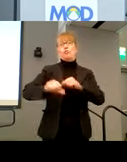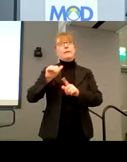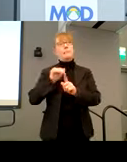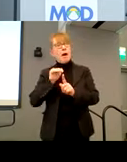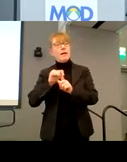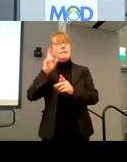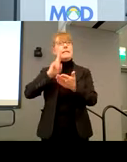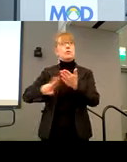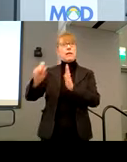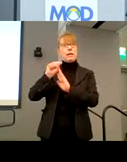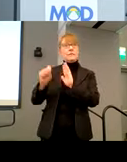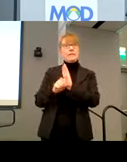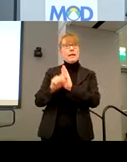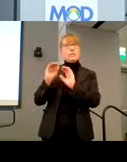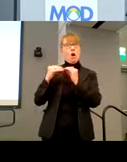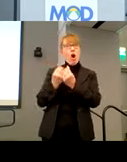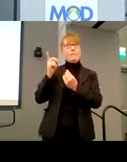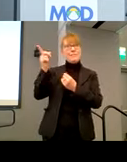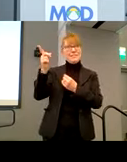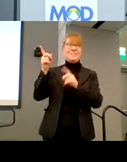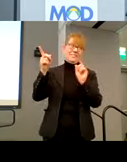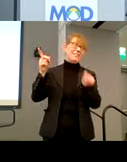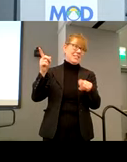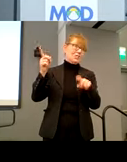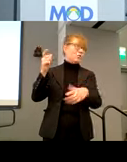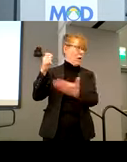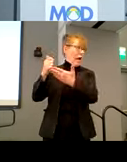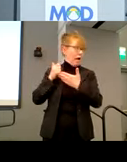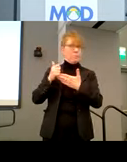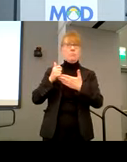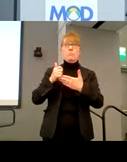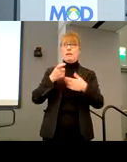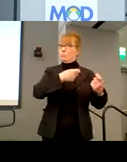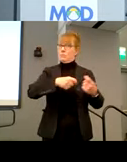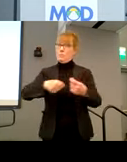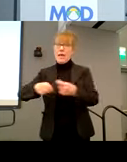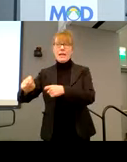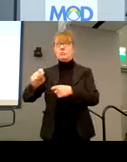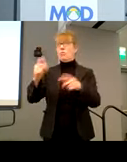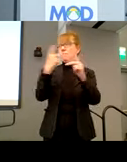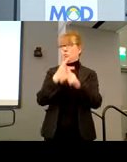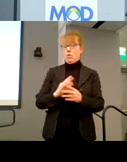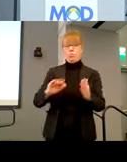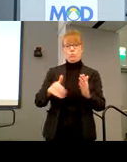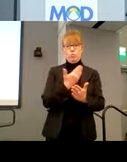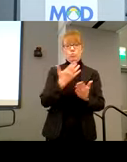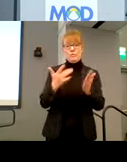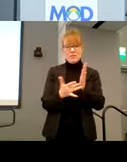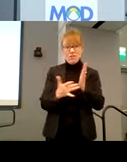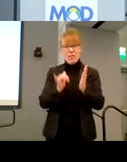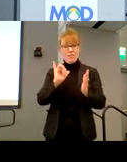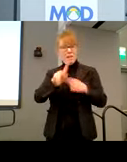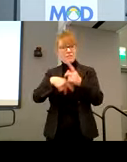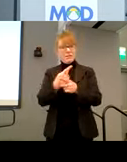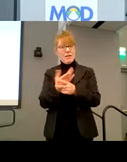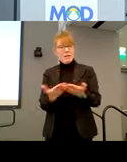state's office, um, needs to help us with to either replace those or find new technology. These are the kinds of things that I